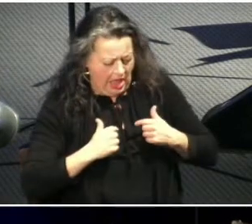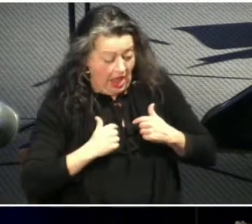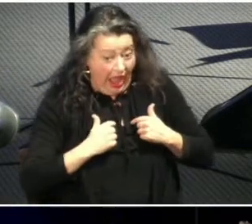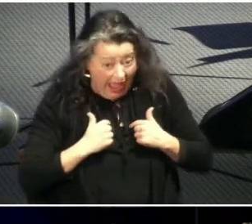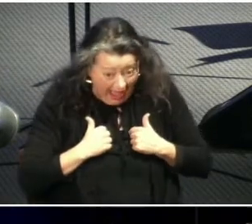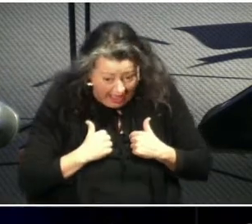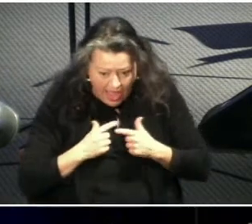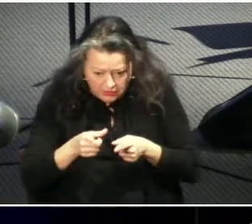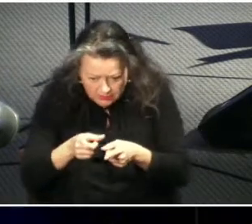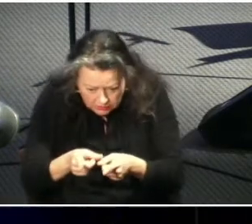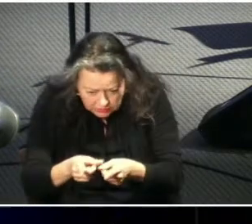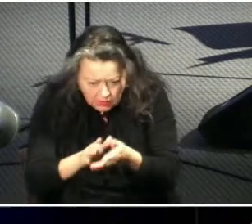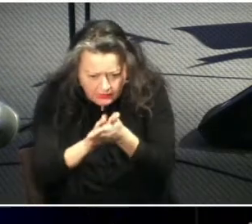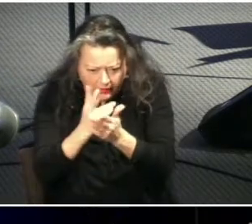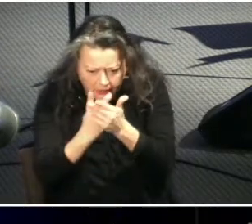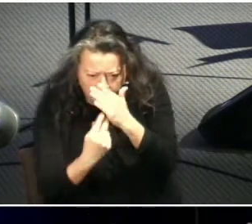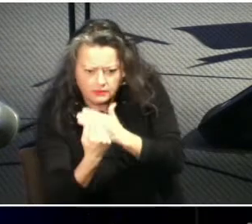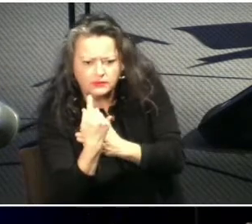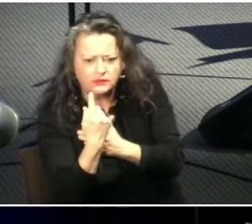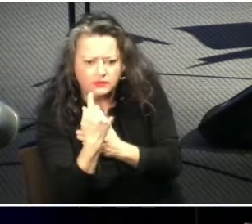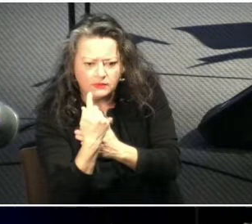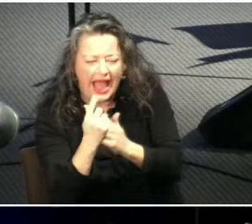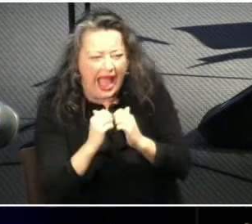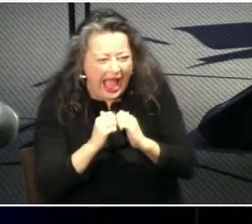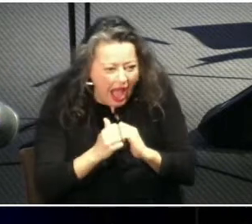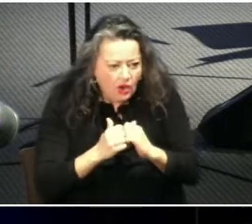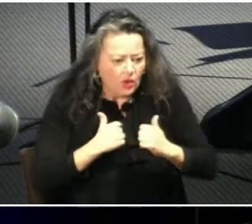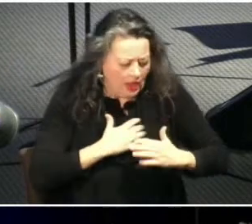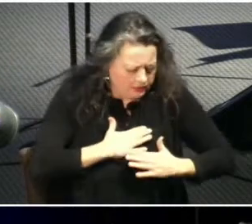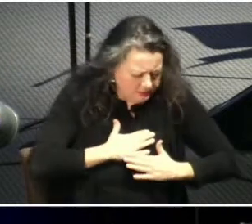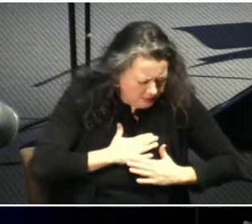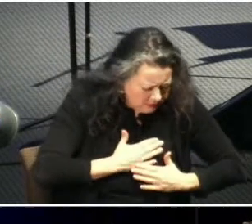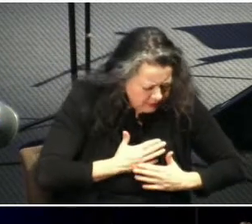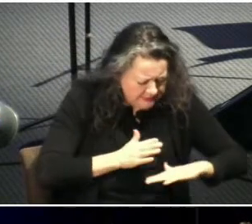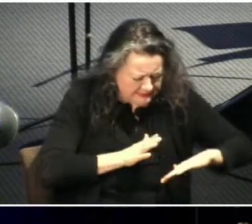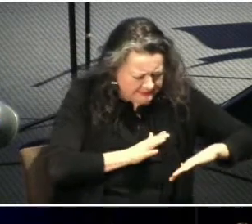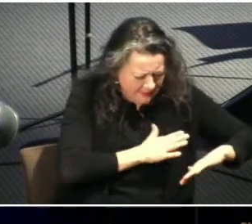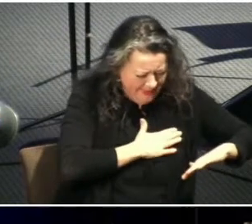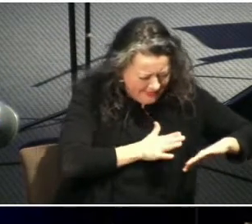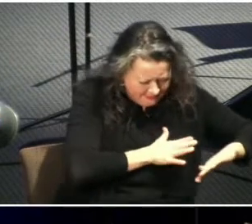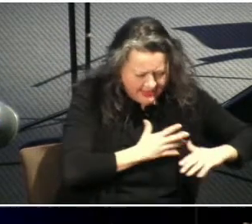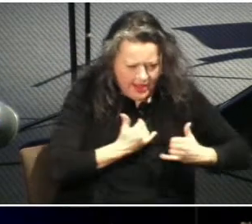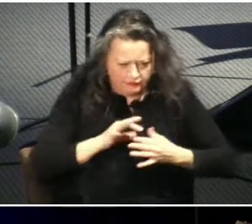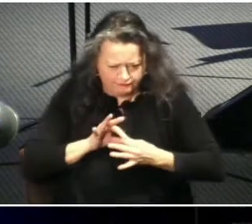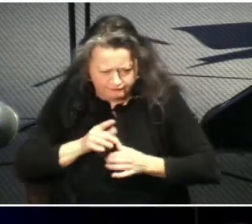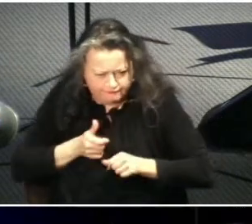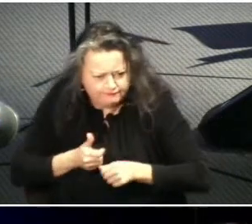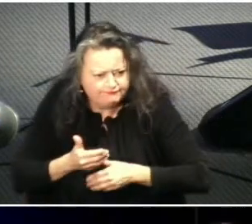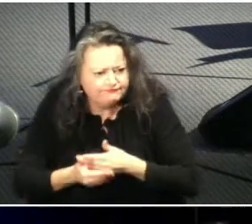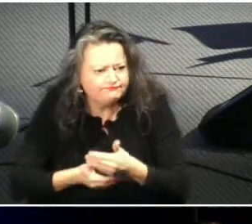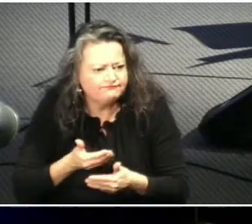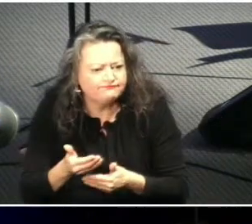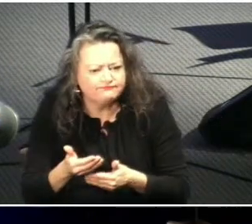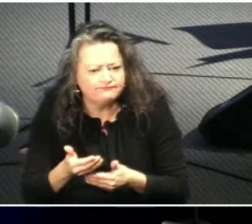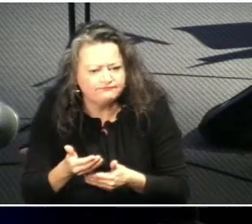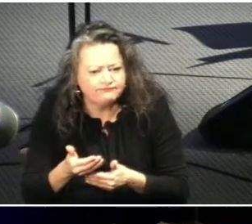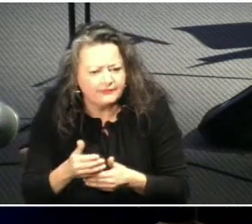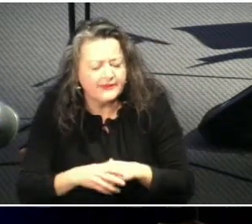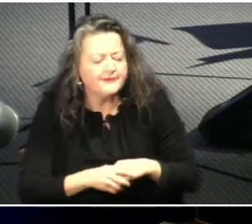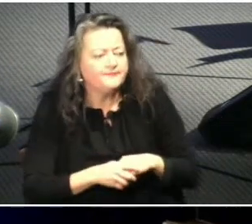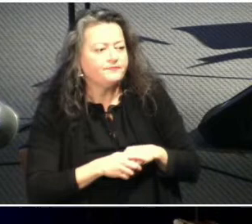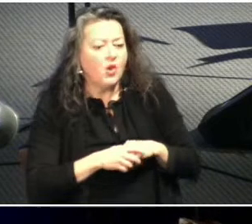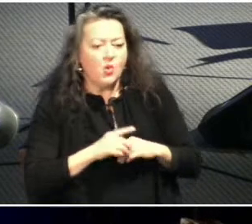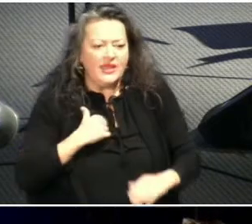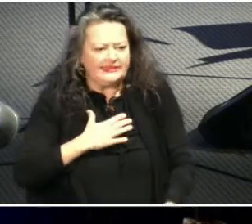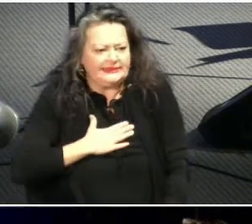with the verse also says to submit as is fitting in the lord so submitting to sinful things